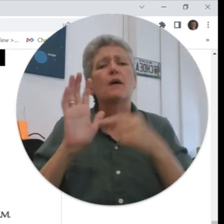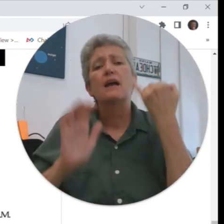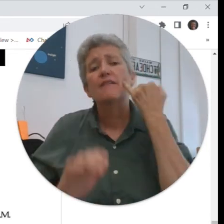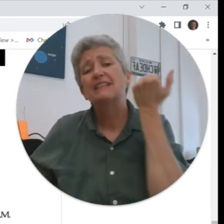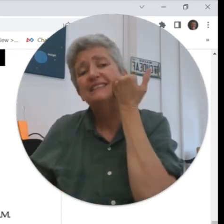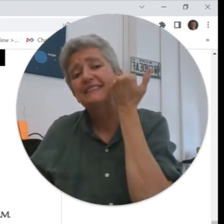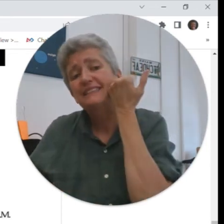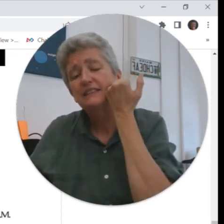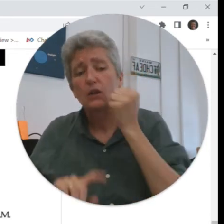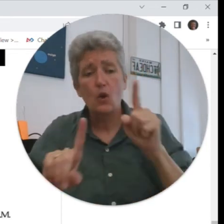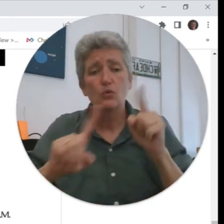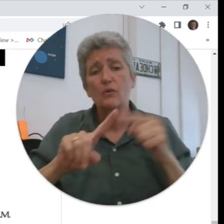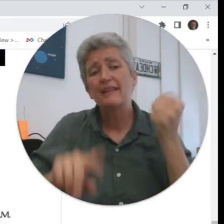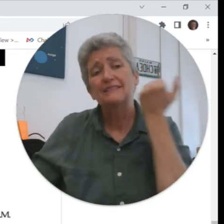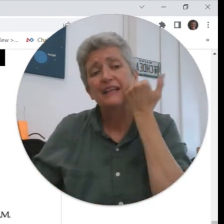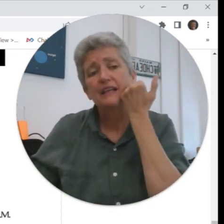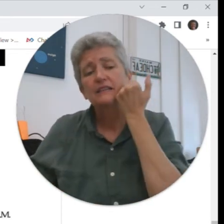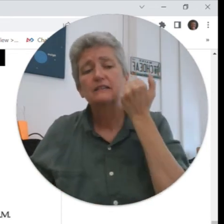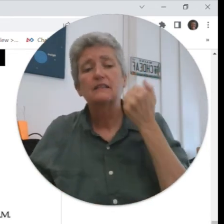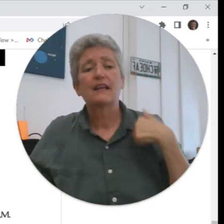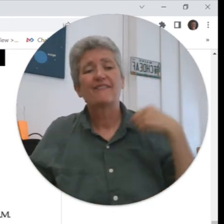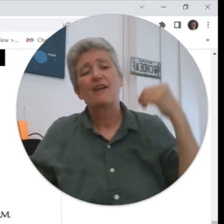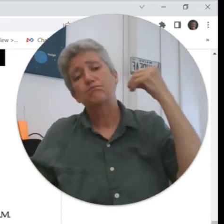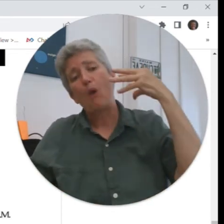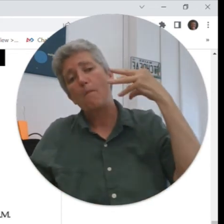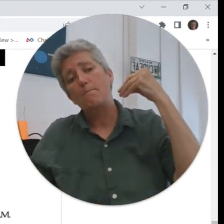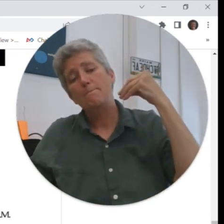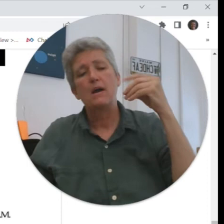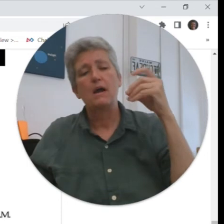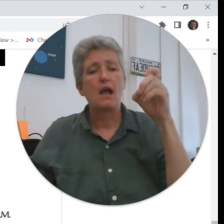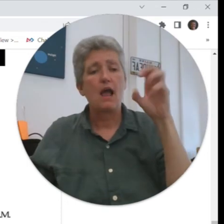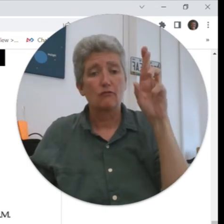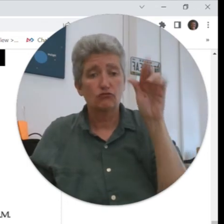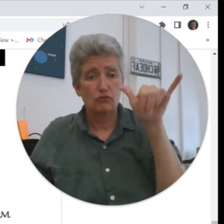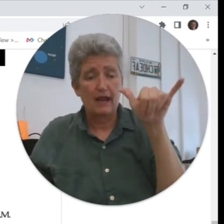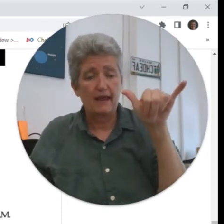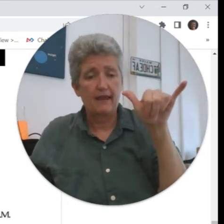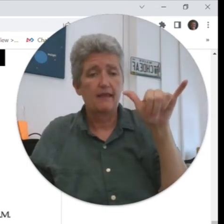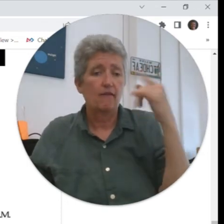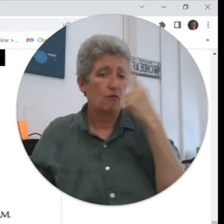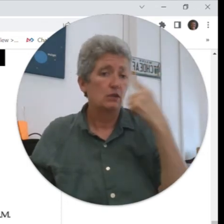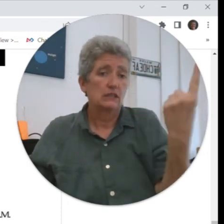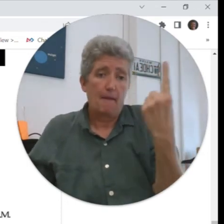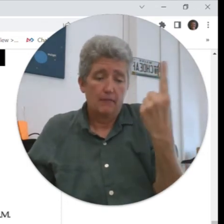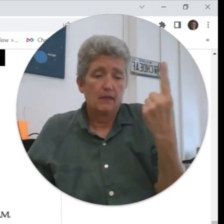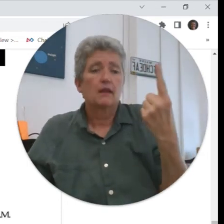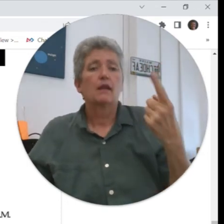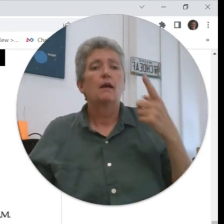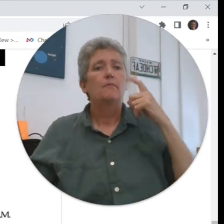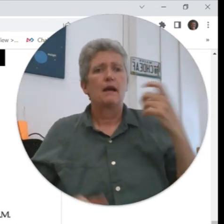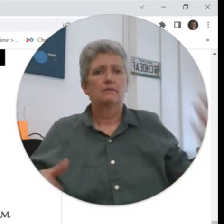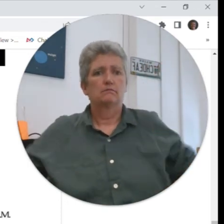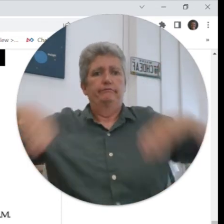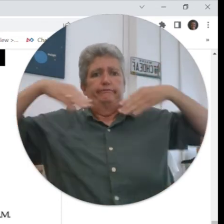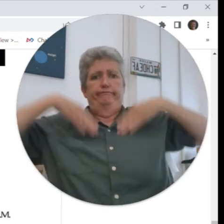with x-rays for example you know like if you go to the dentist and they take an x-ray of your teeth